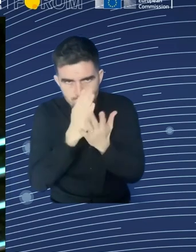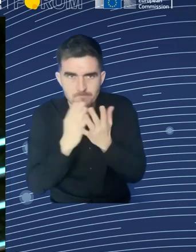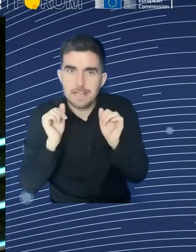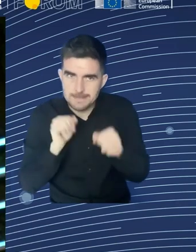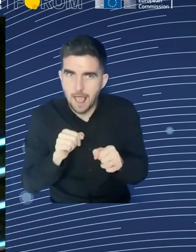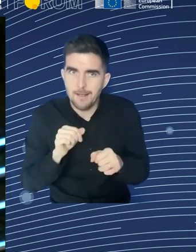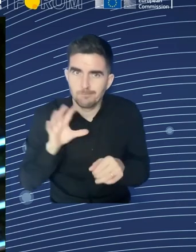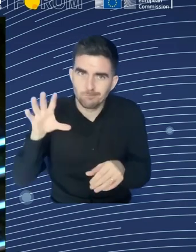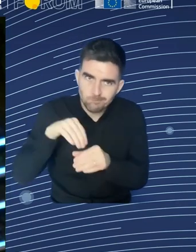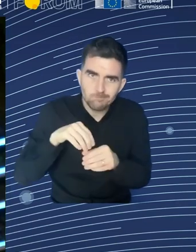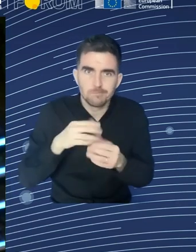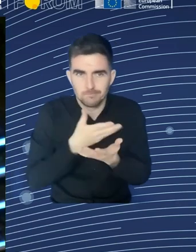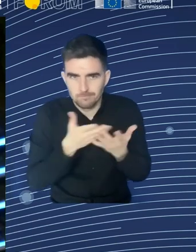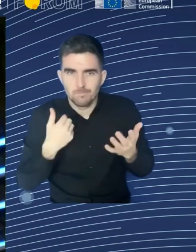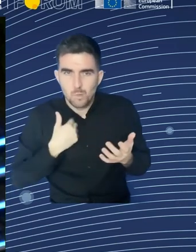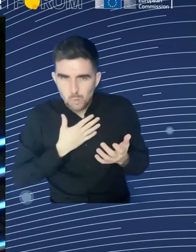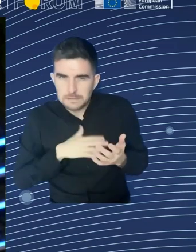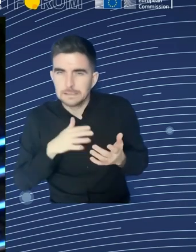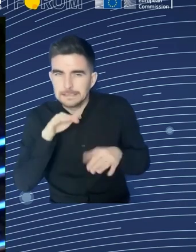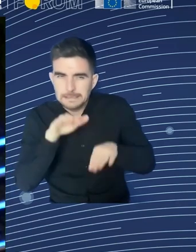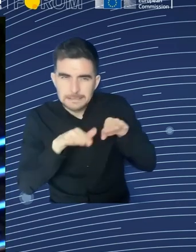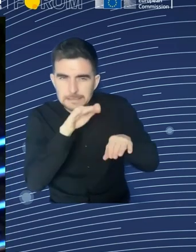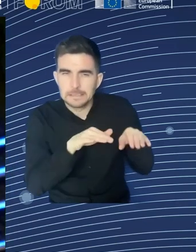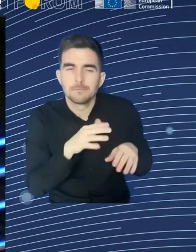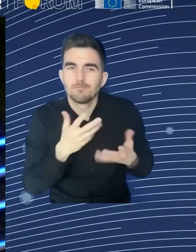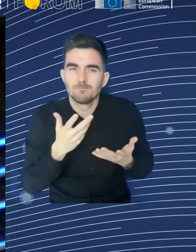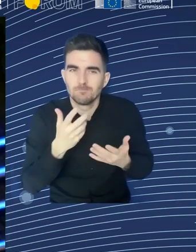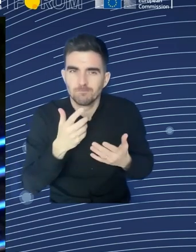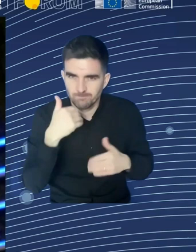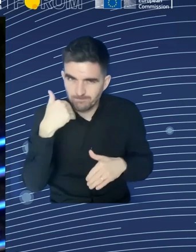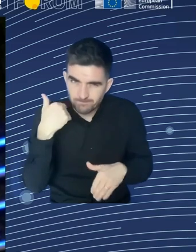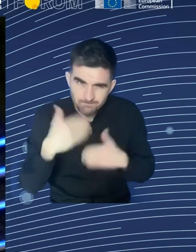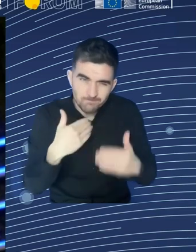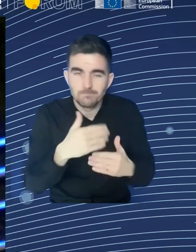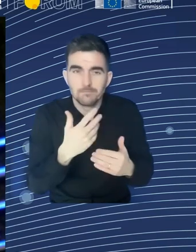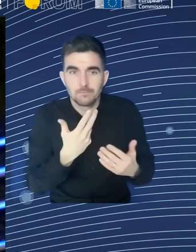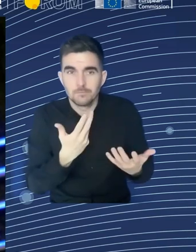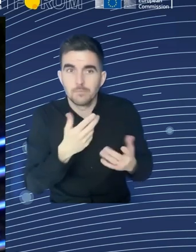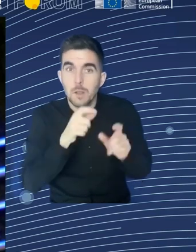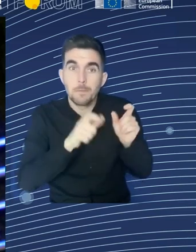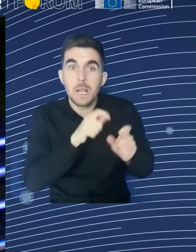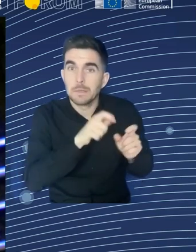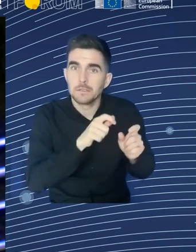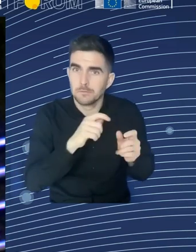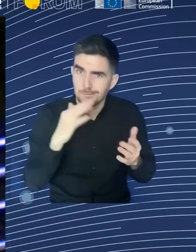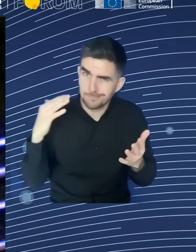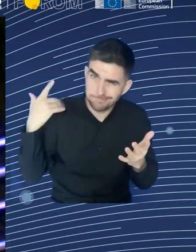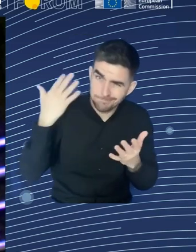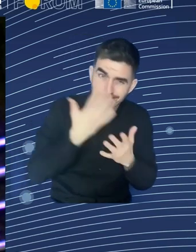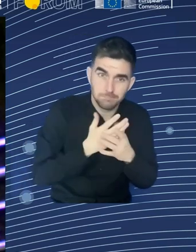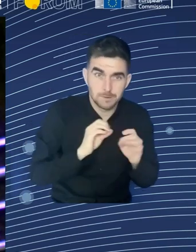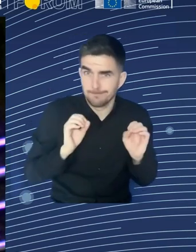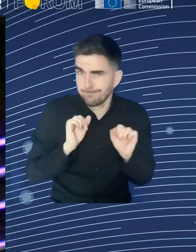incapacity to see with them how they can reintroduce into the labour market. We know that we have an objective of